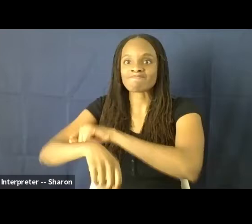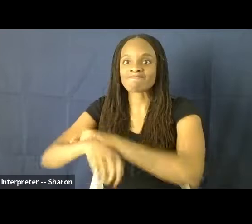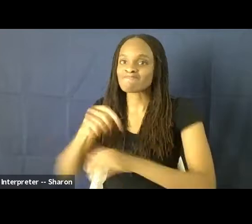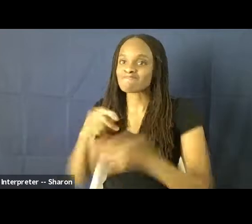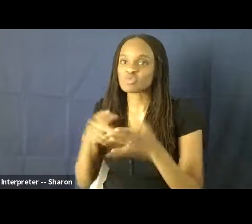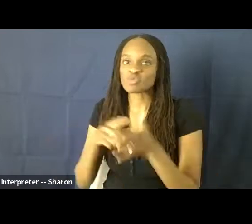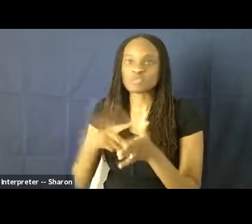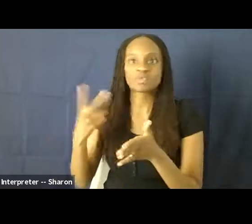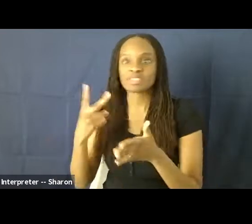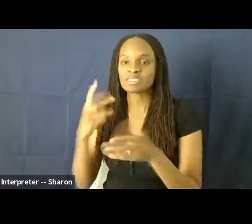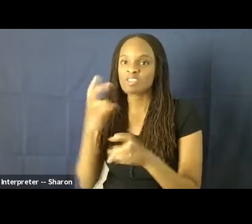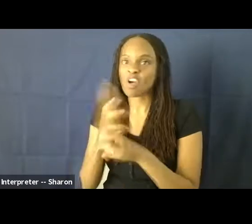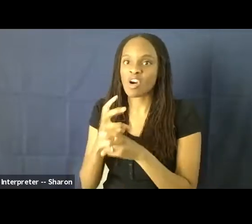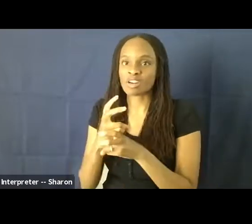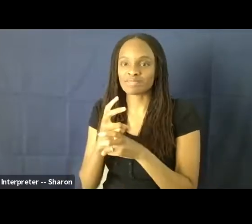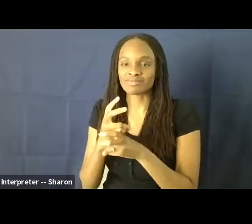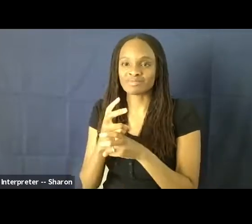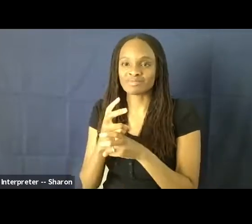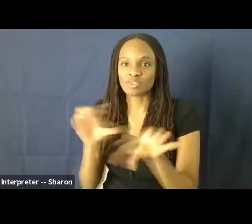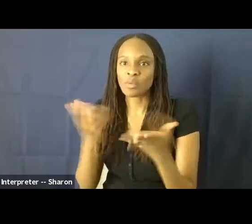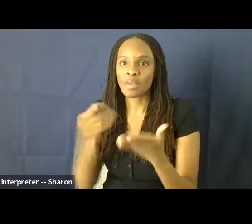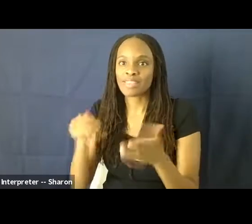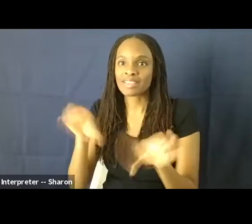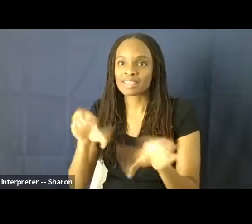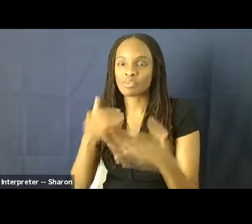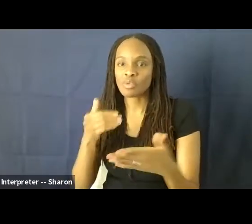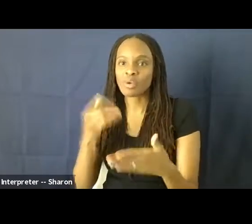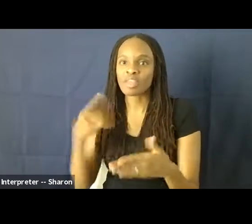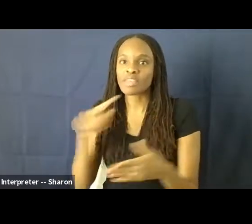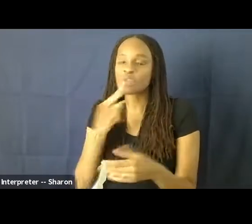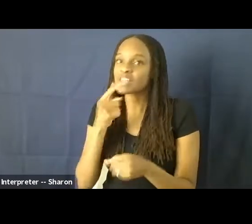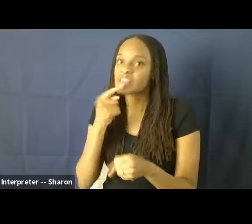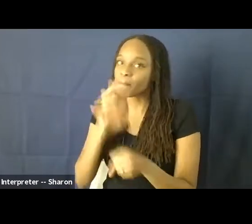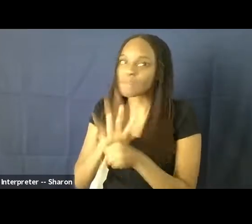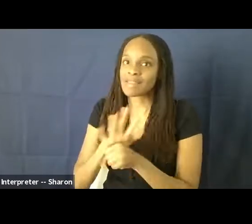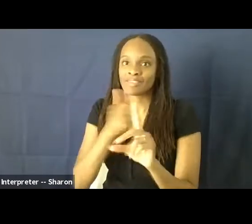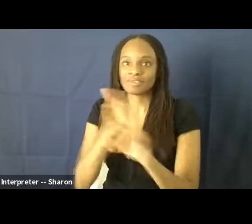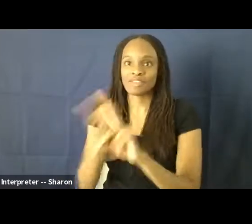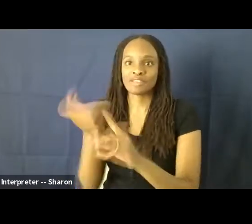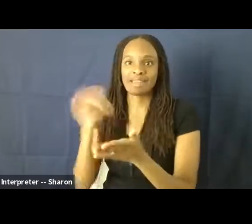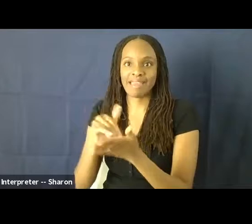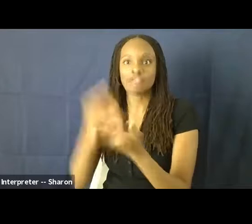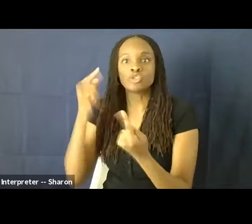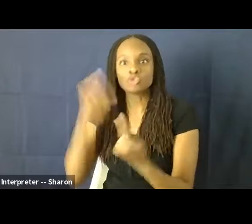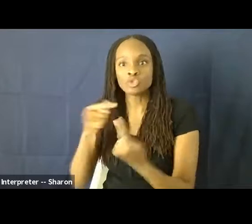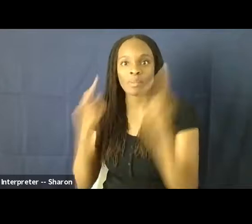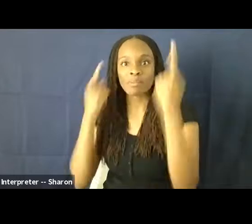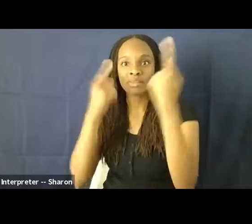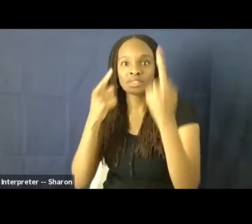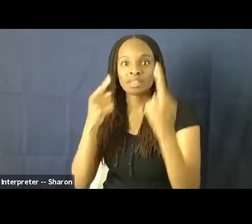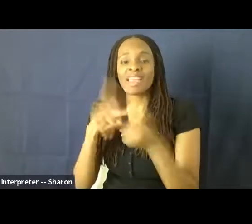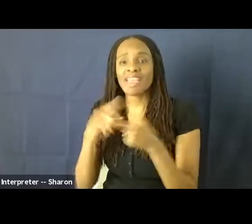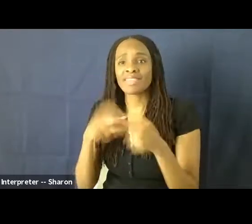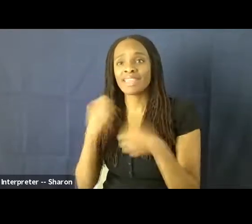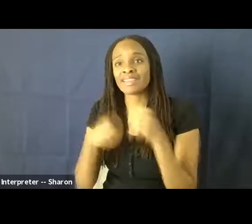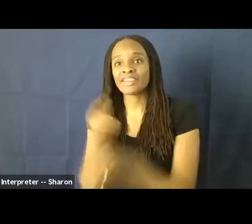this stuff. And unfortunately, they recommitted themselves to this mission. And by the time the 1960s roll